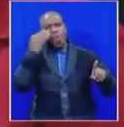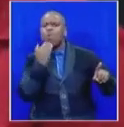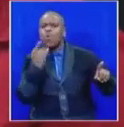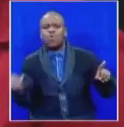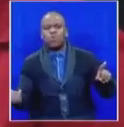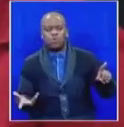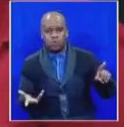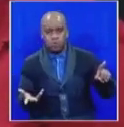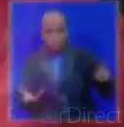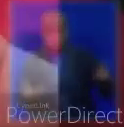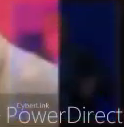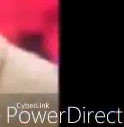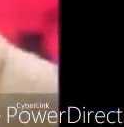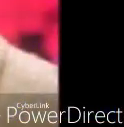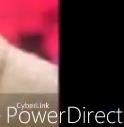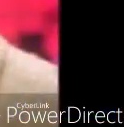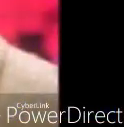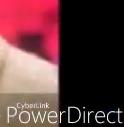who is he